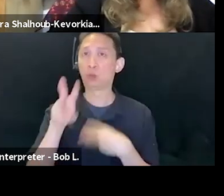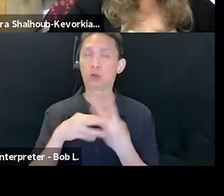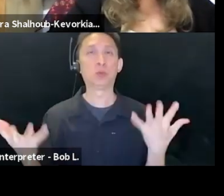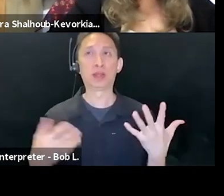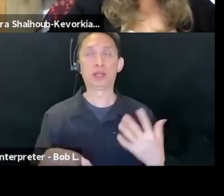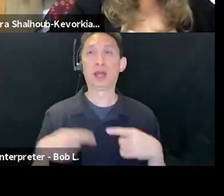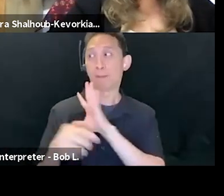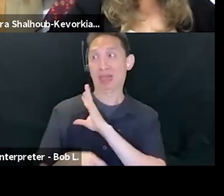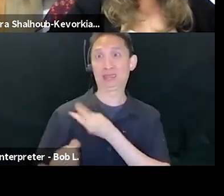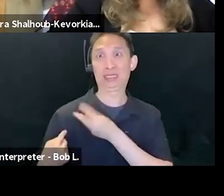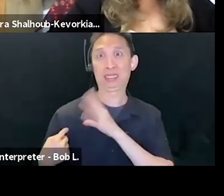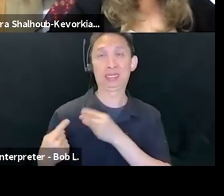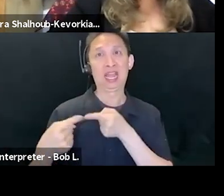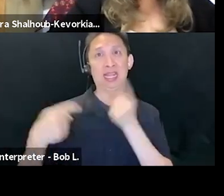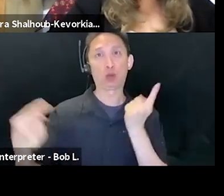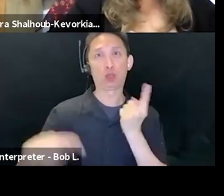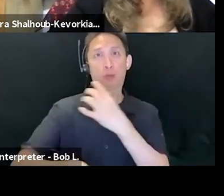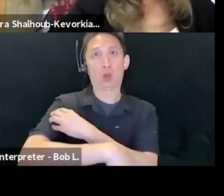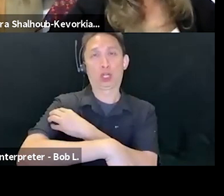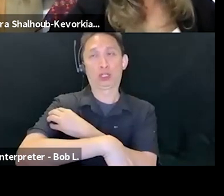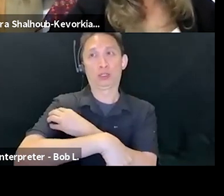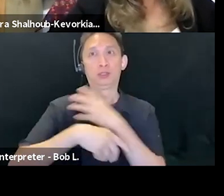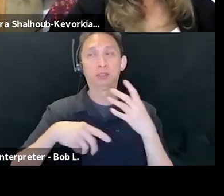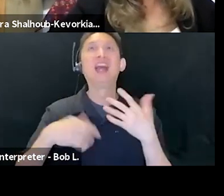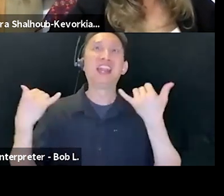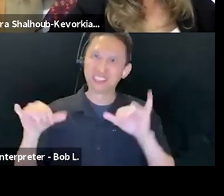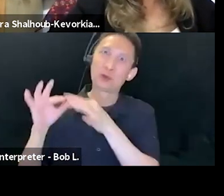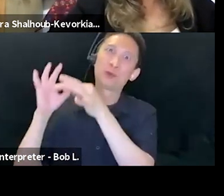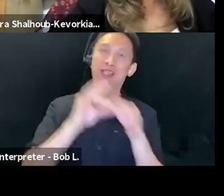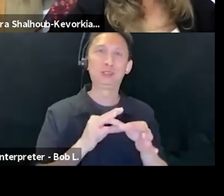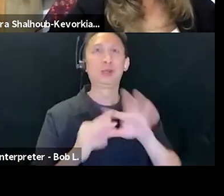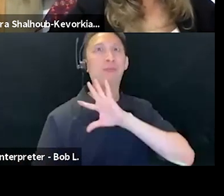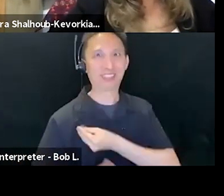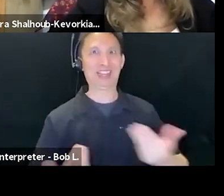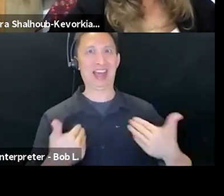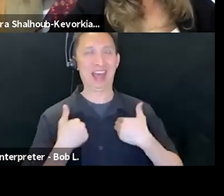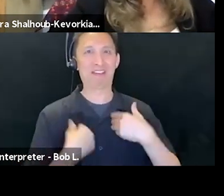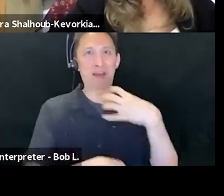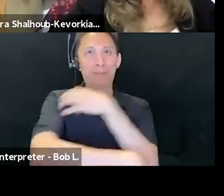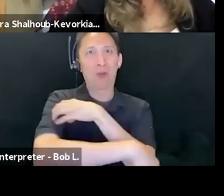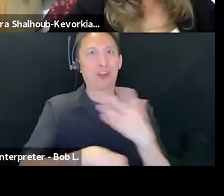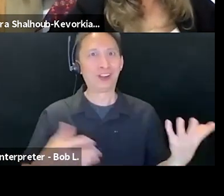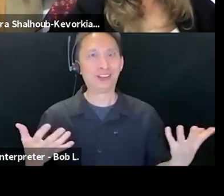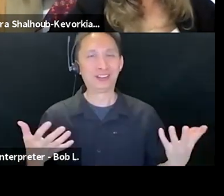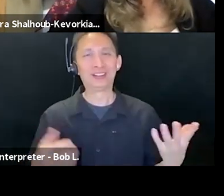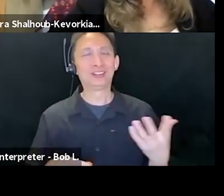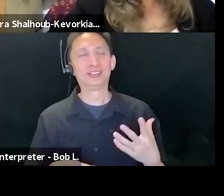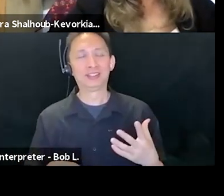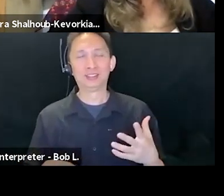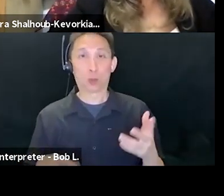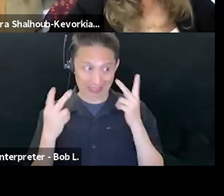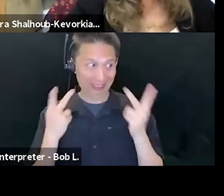power, which goes back to this idea of Palestine. And here, I want to reflect on not just demonstrations and marches and protests